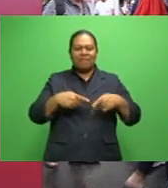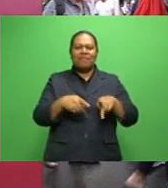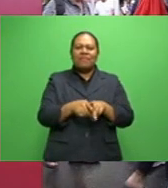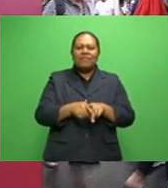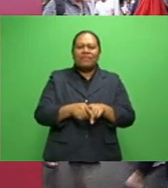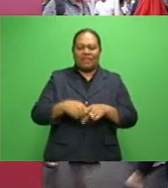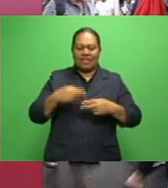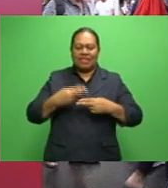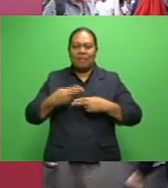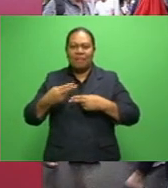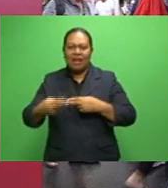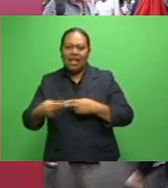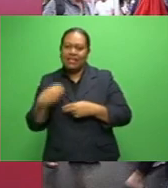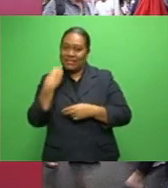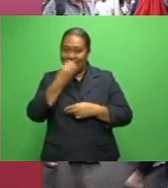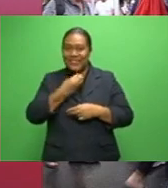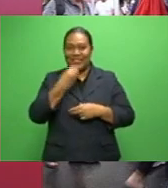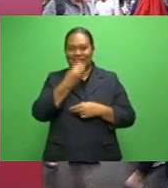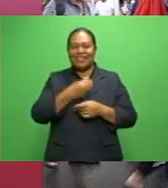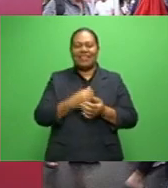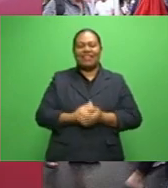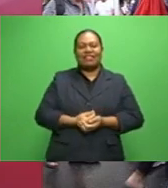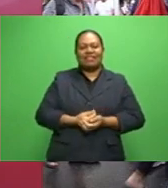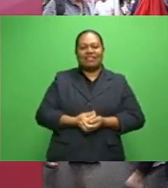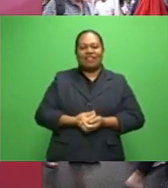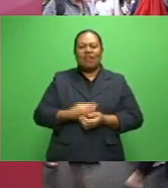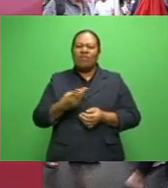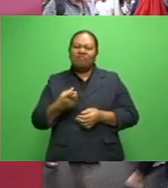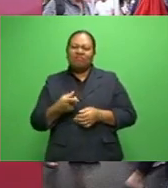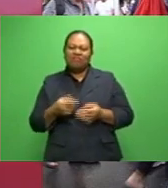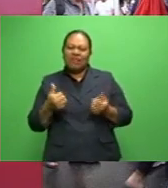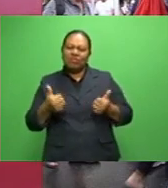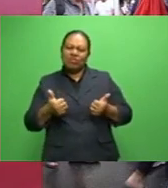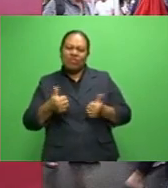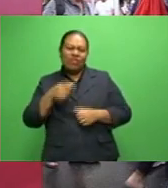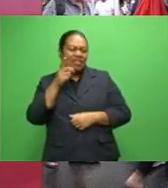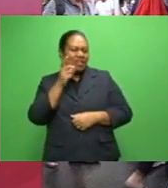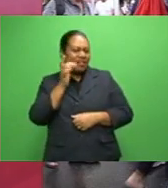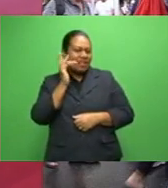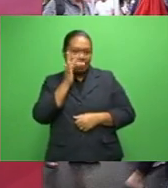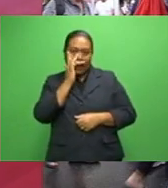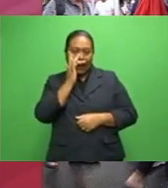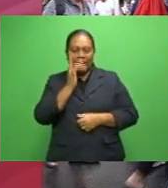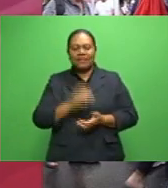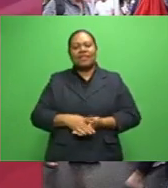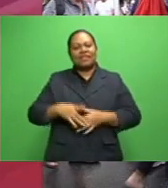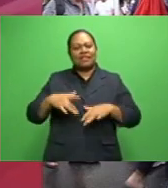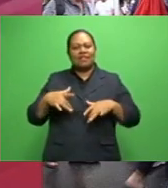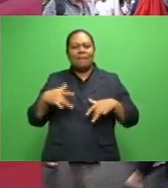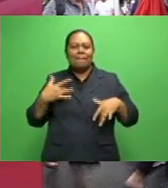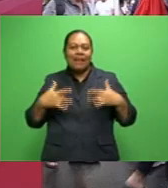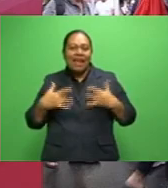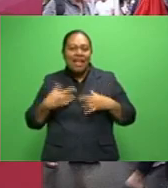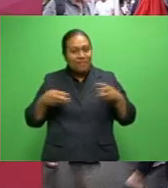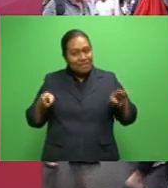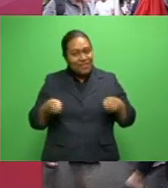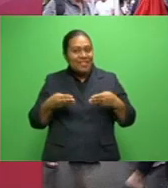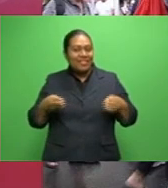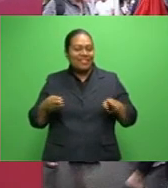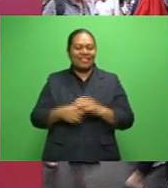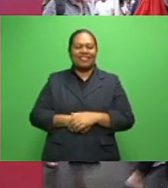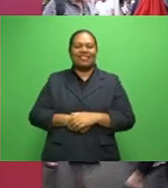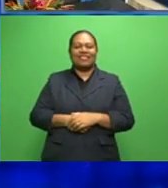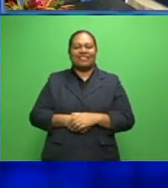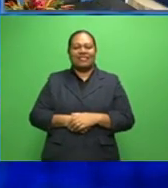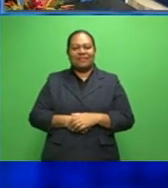some plants, food, a jumping castle for the kids. We've got live music and we have a DJ near the Rock